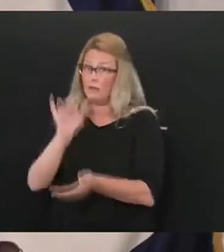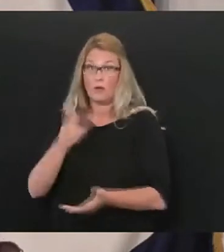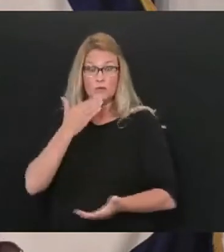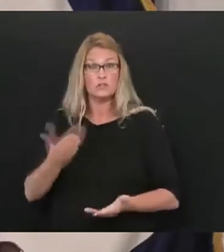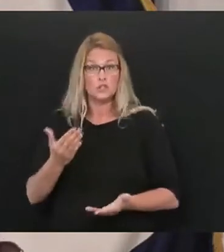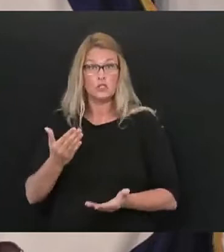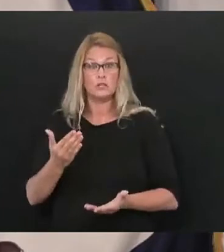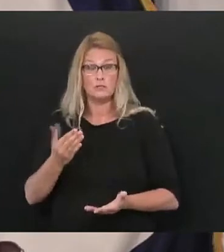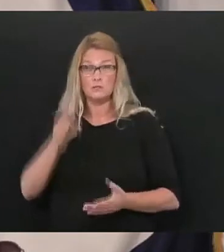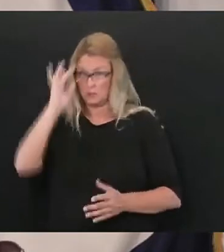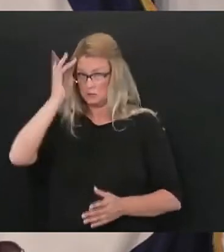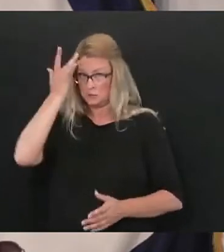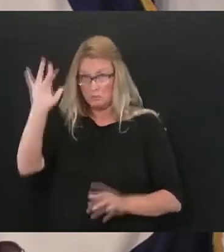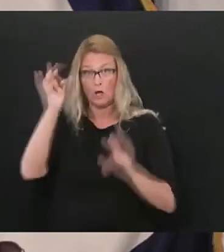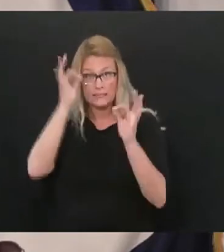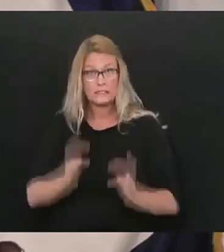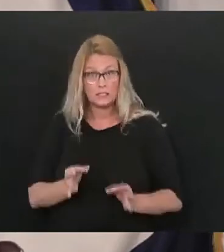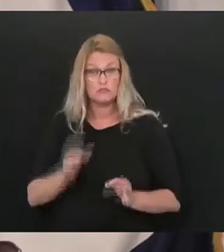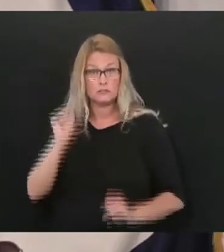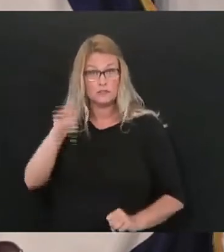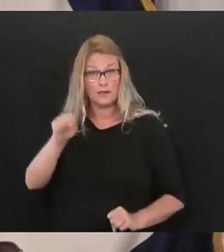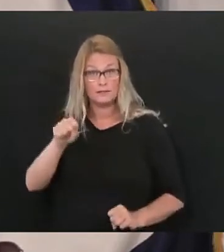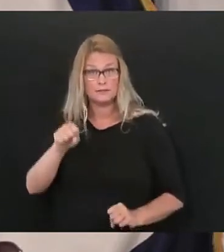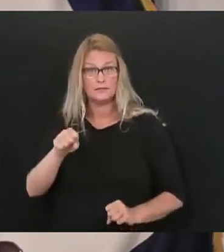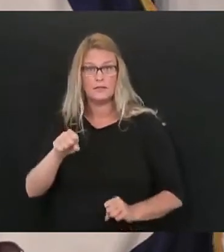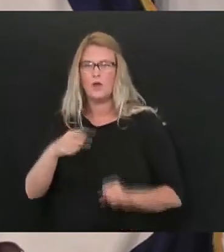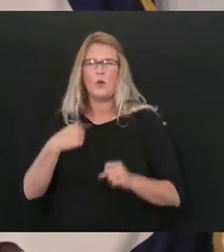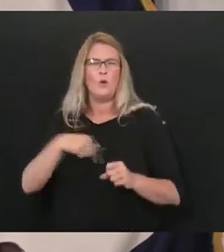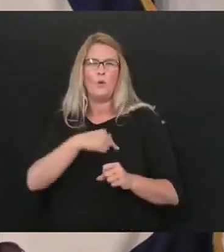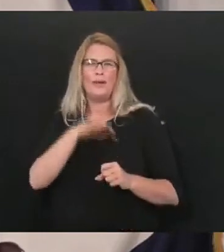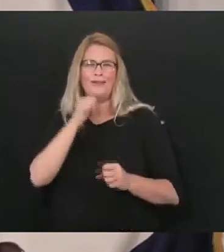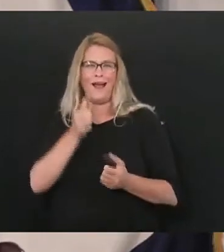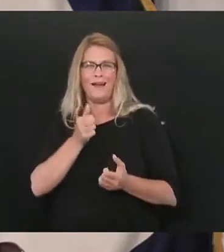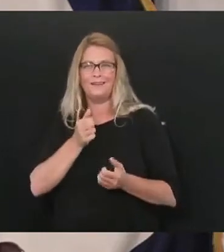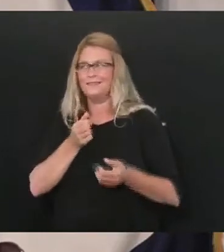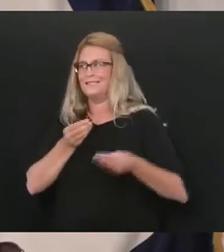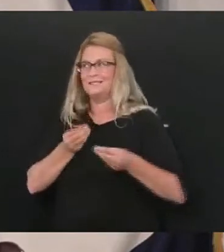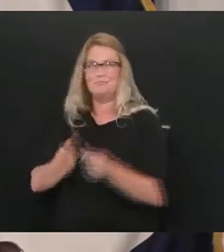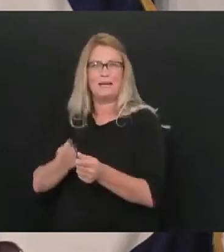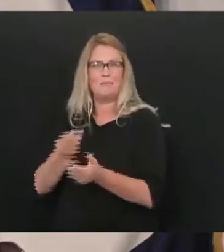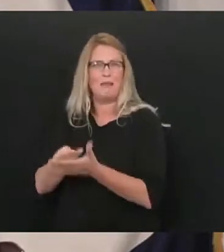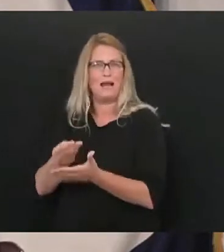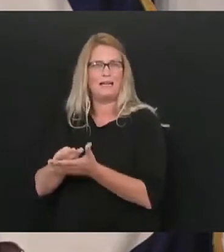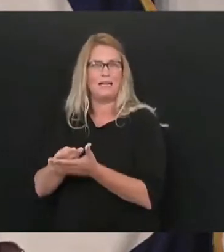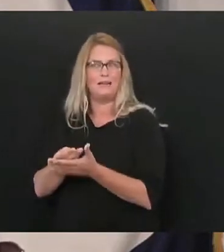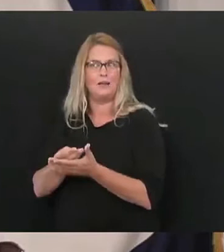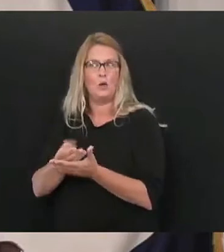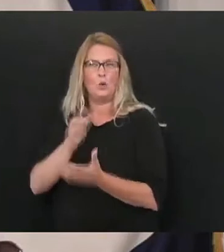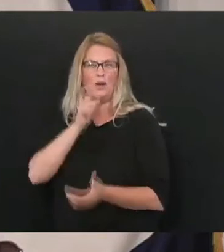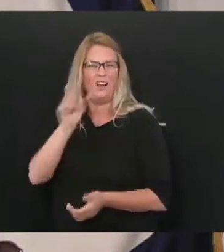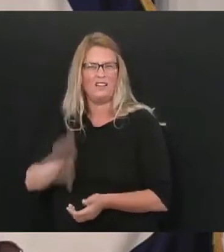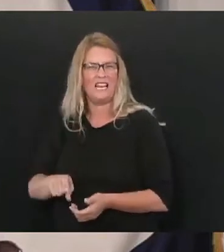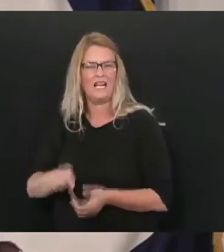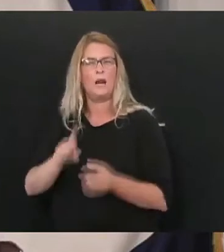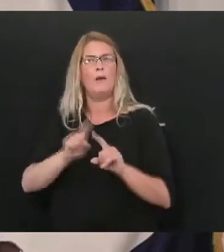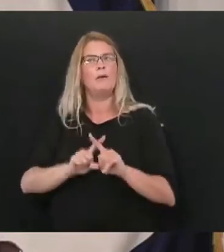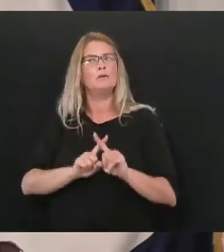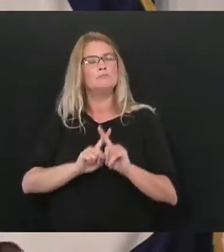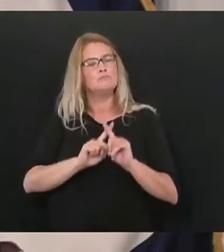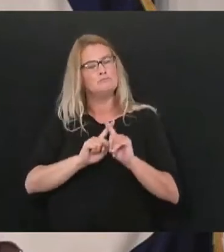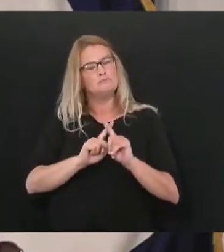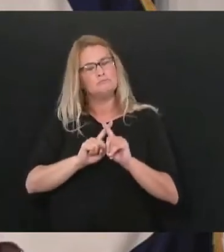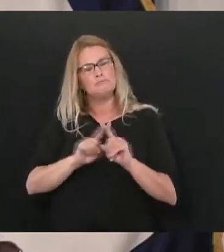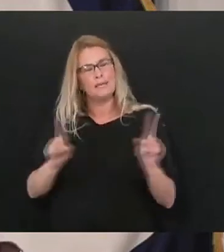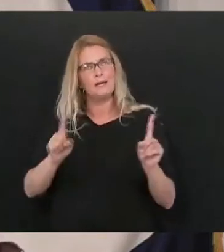a good move I don't think we have spent any money unnecessarily on stuff but I can't tell you it all yet